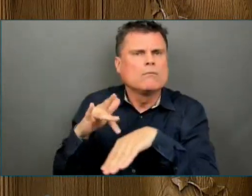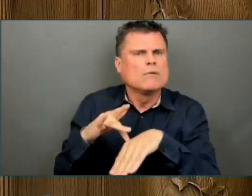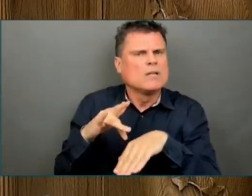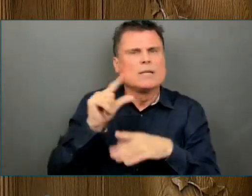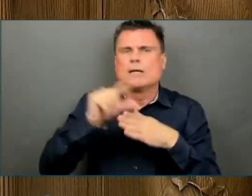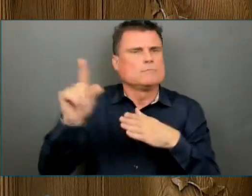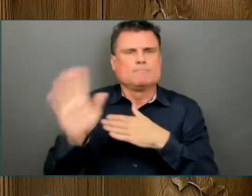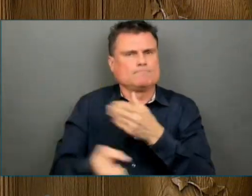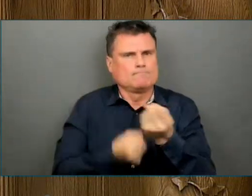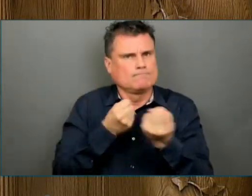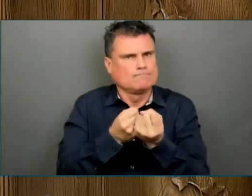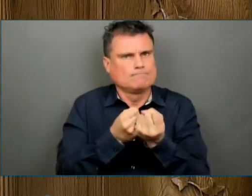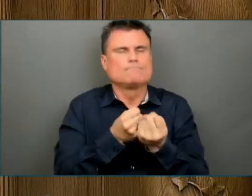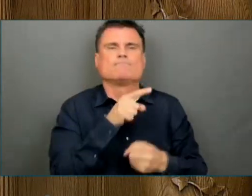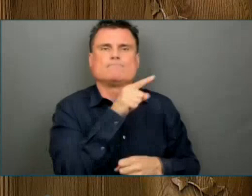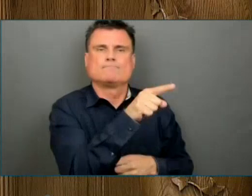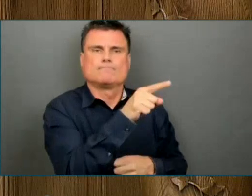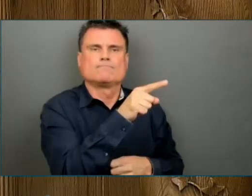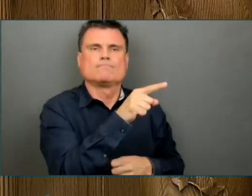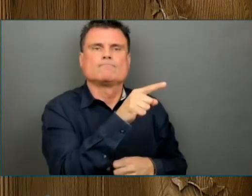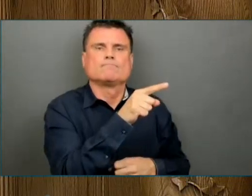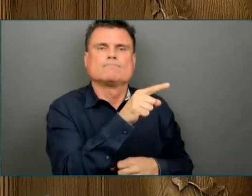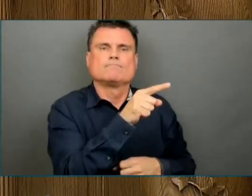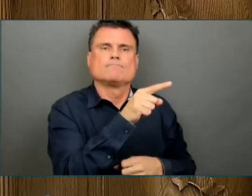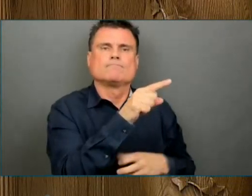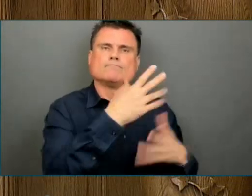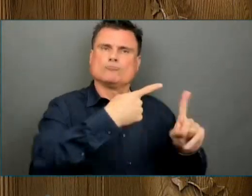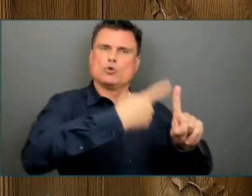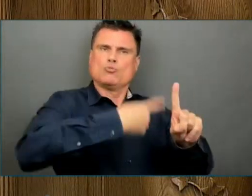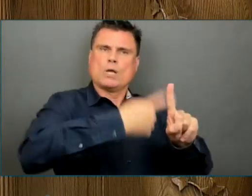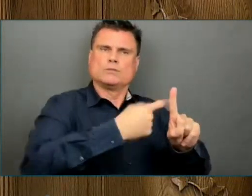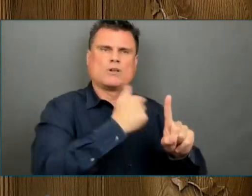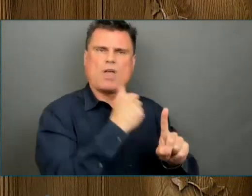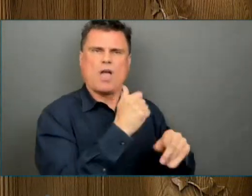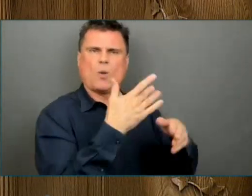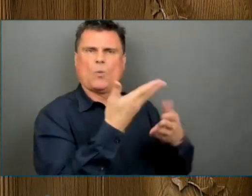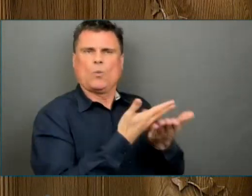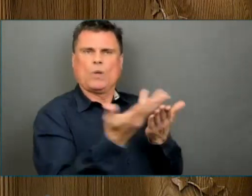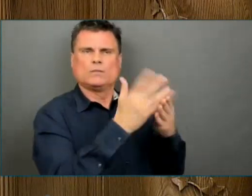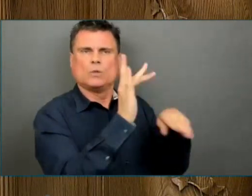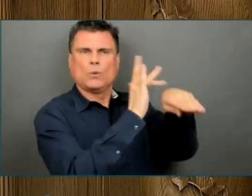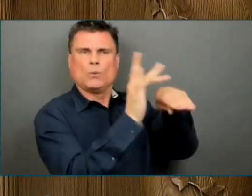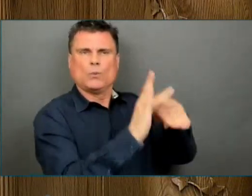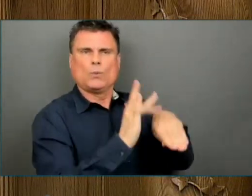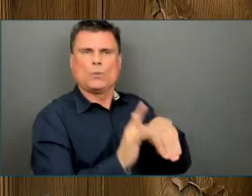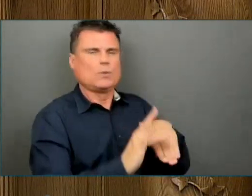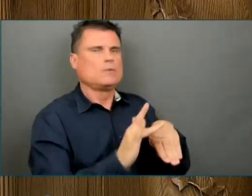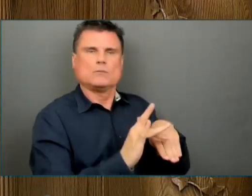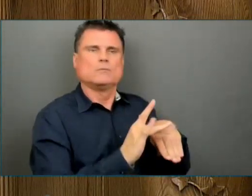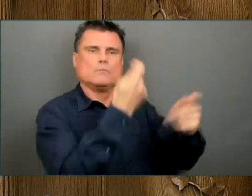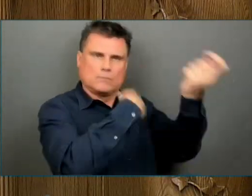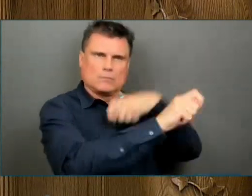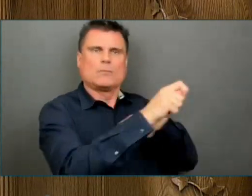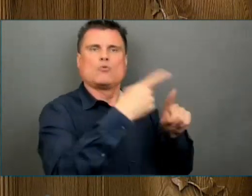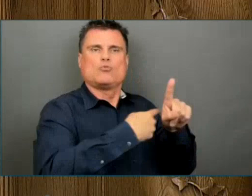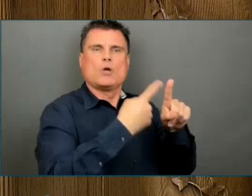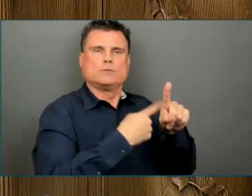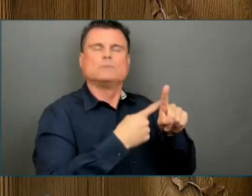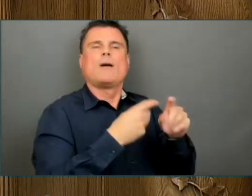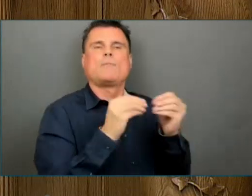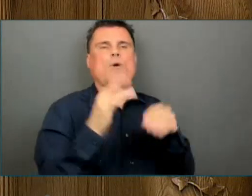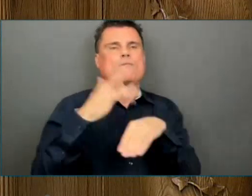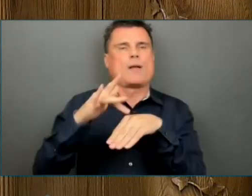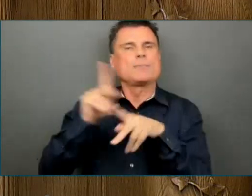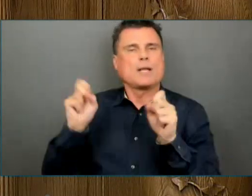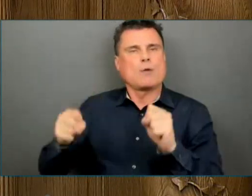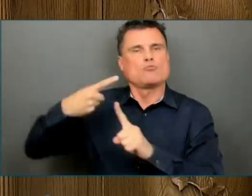struggling to balance a household budget. In the year ahead, additional steps will be taken to make